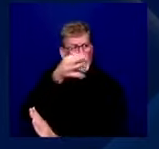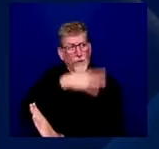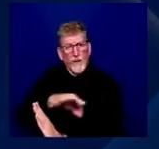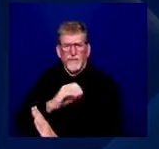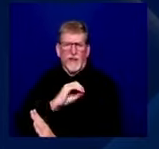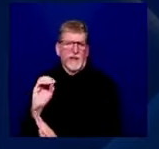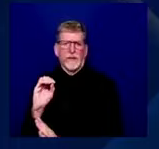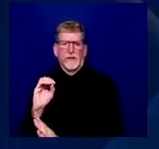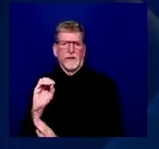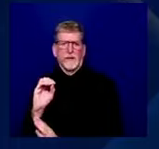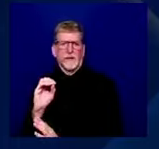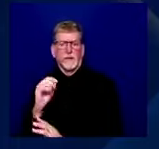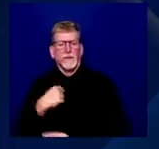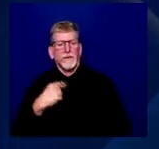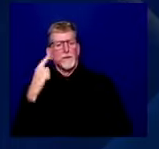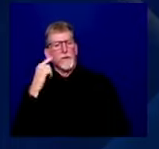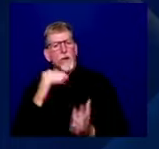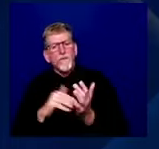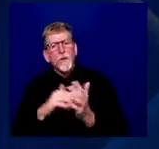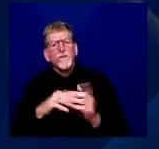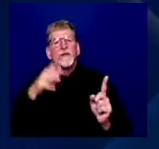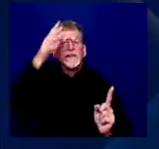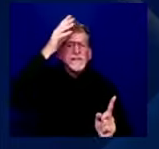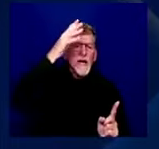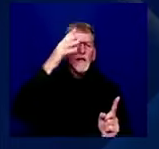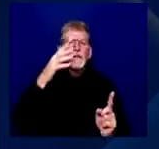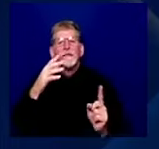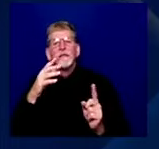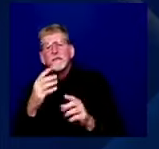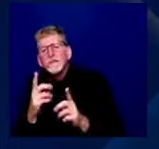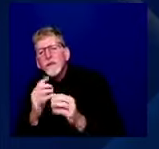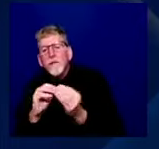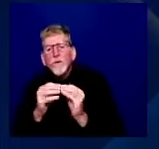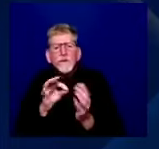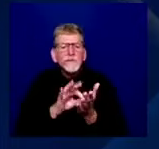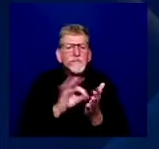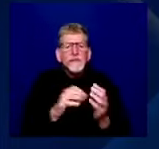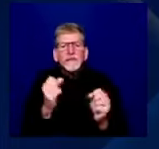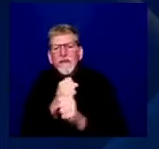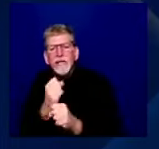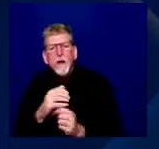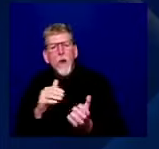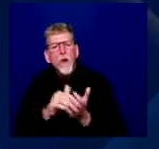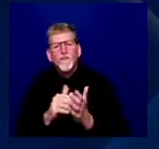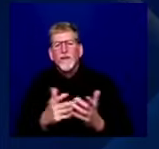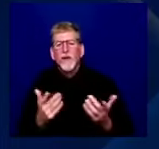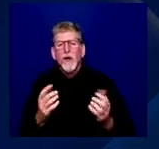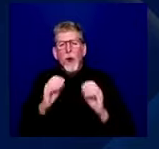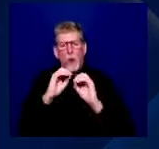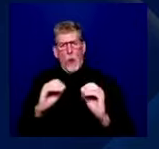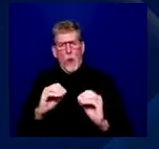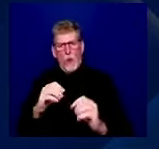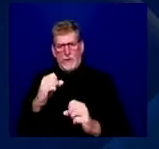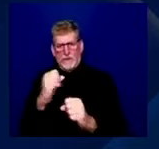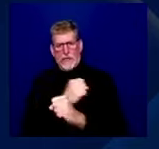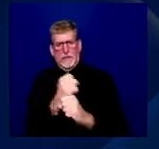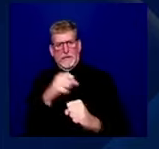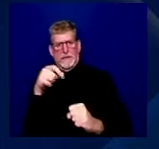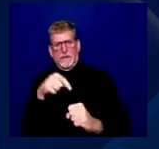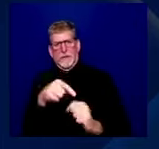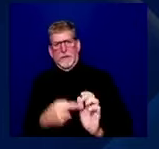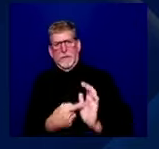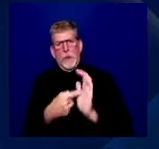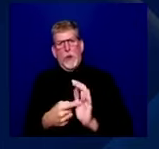about the data, we hear about the statistics, but like I've said, oftentimes there's no statistic that can quantify what it's like to tell